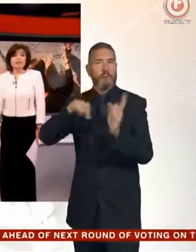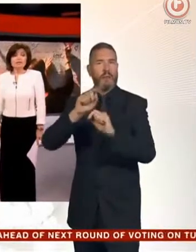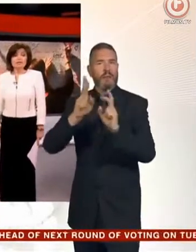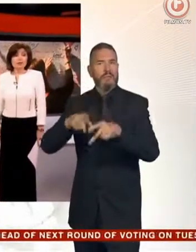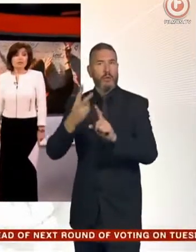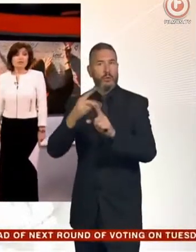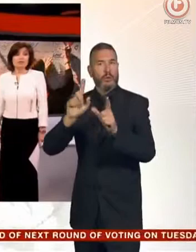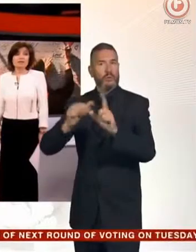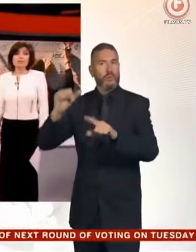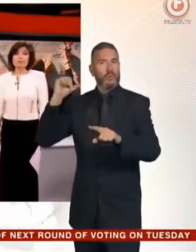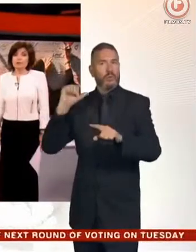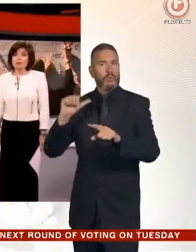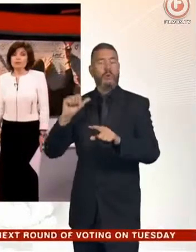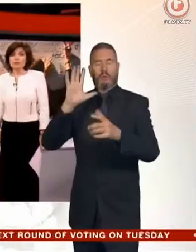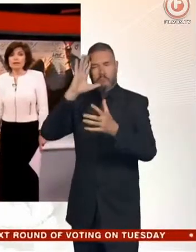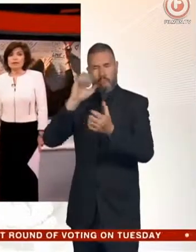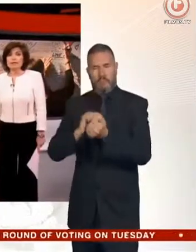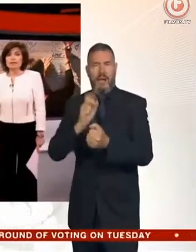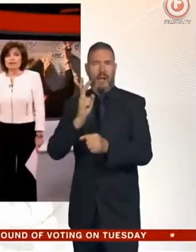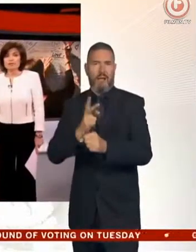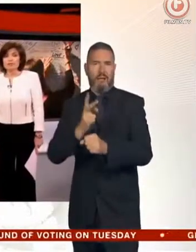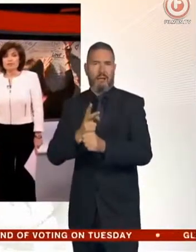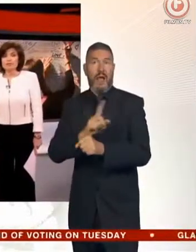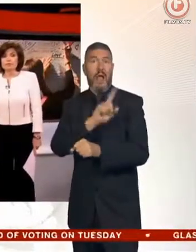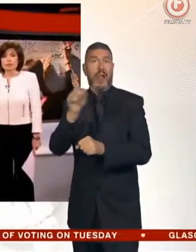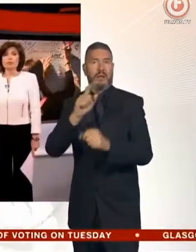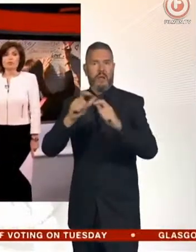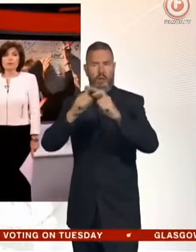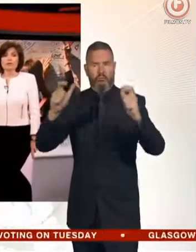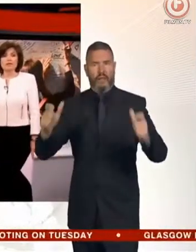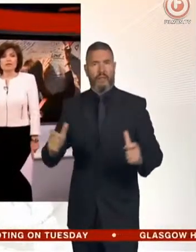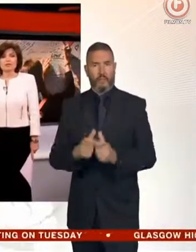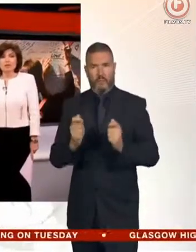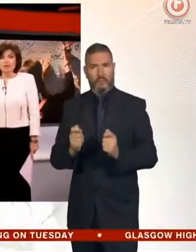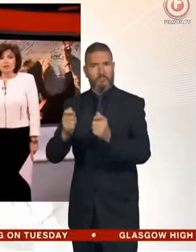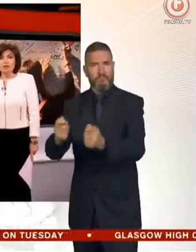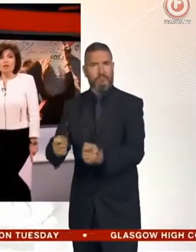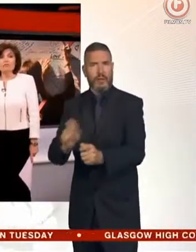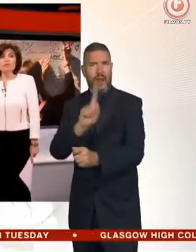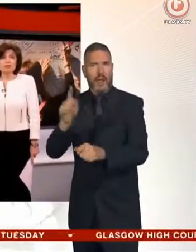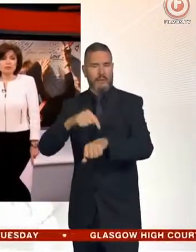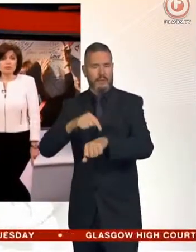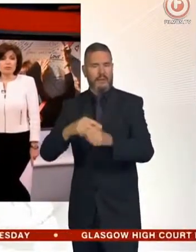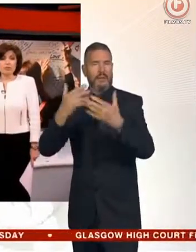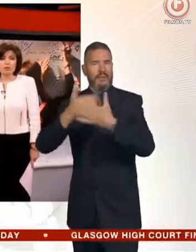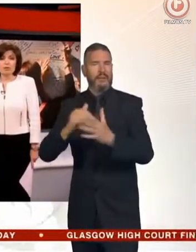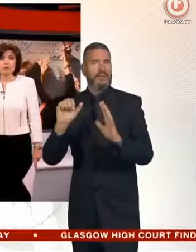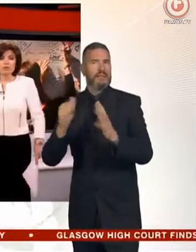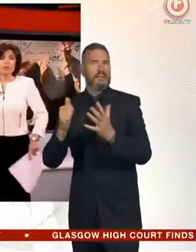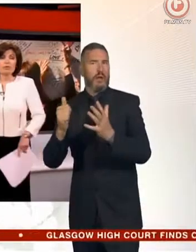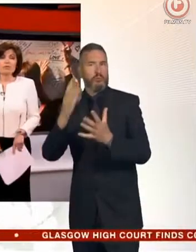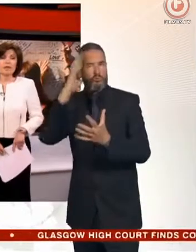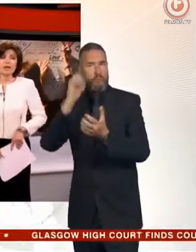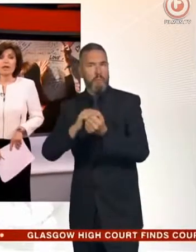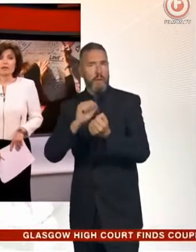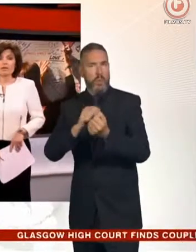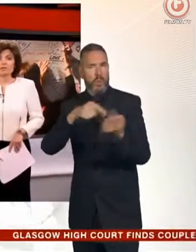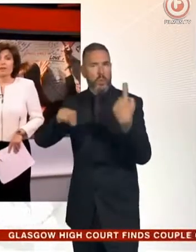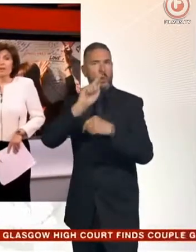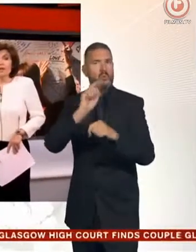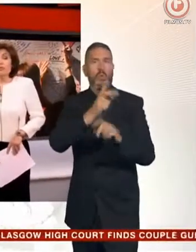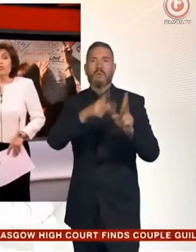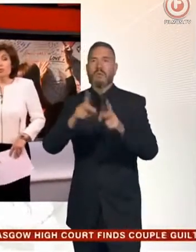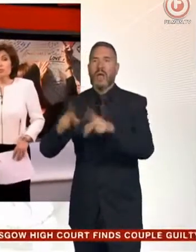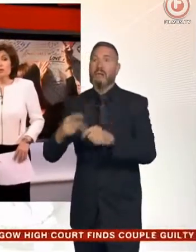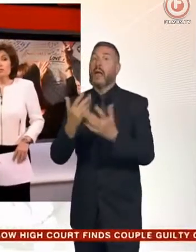Later, survivors and the bereaved will lay a wreath at the foot of the tower in West London and hold a vigil to remember those who lost their lives.